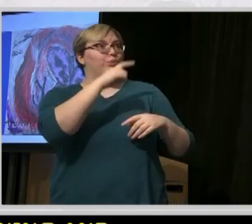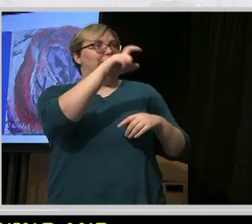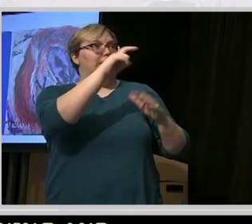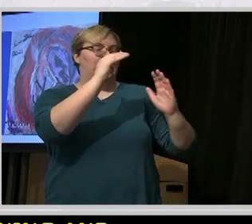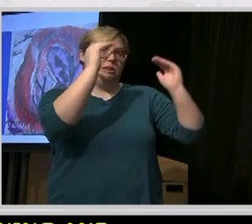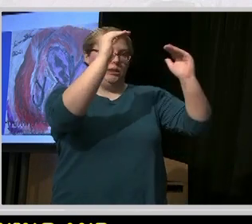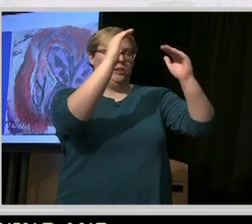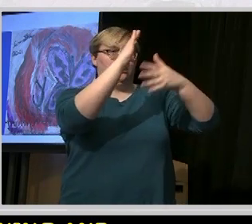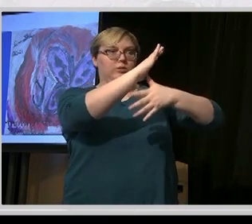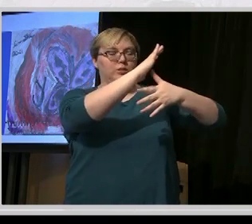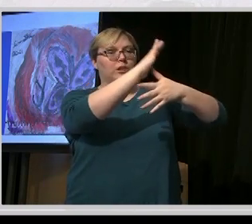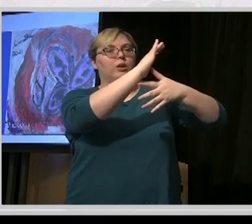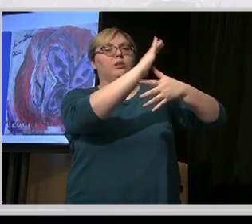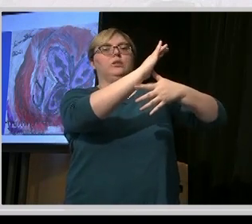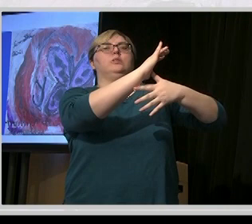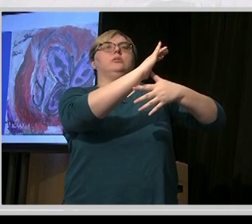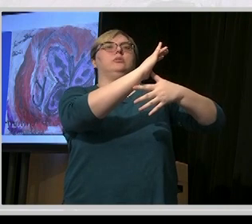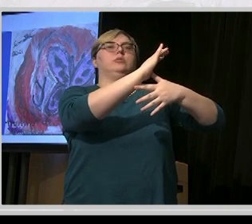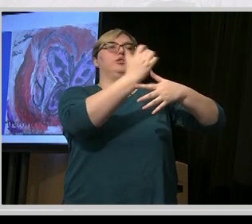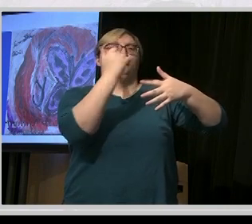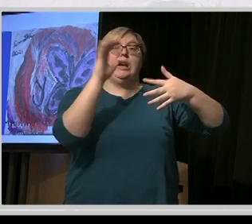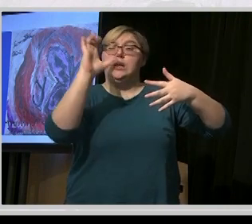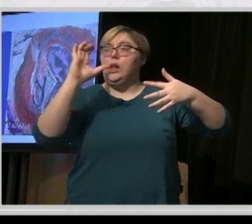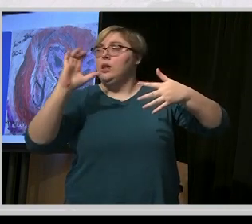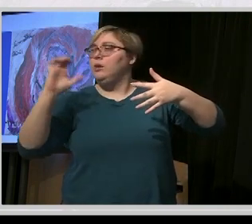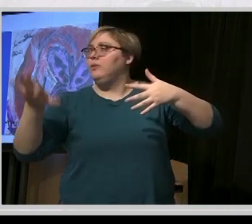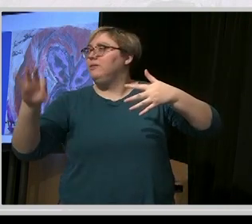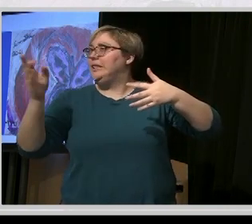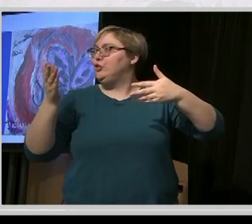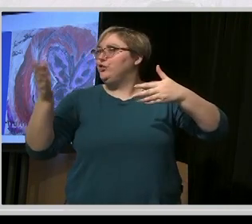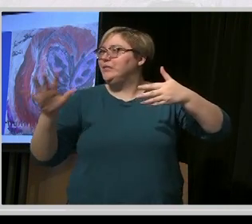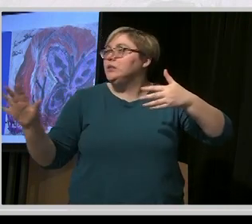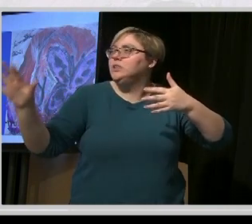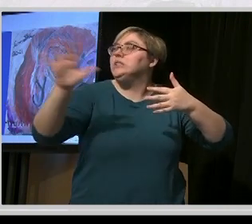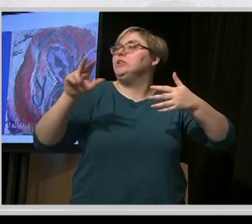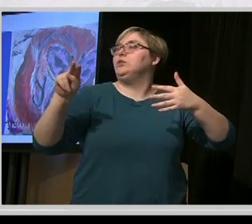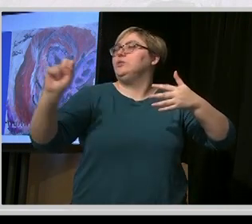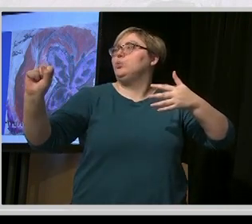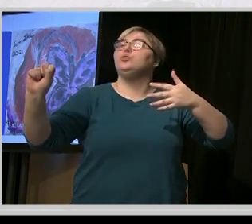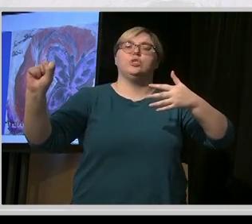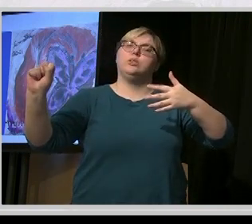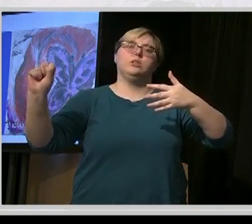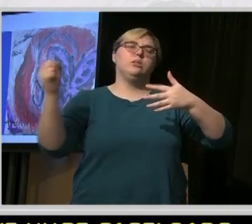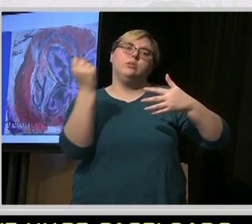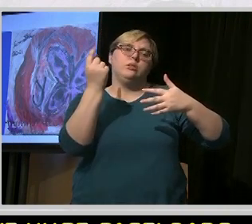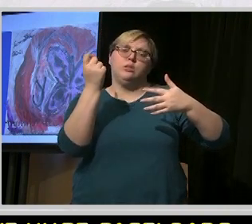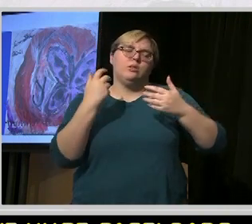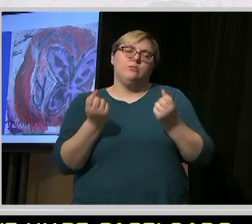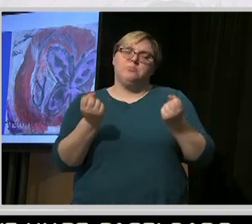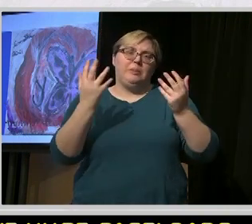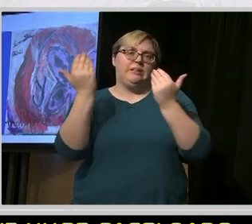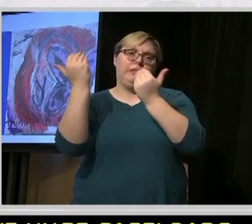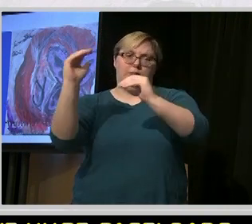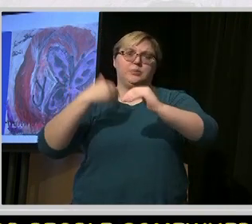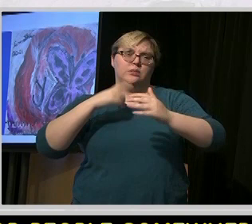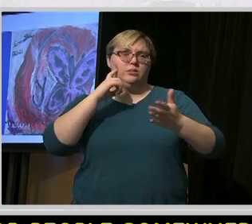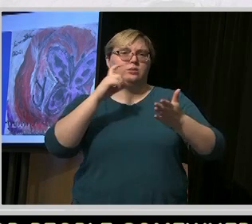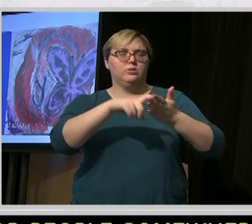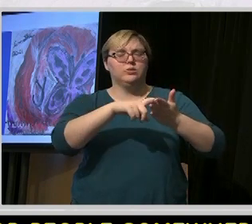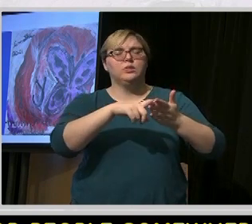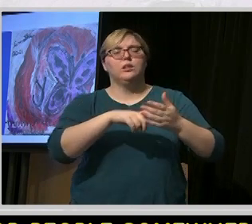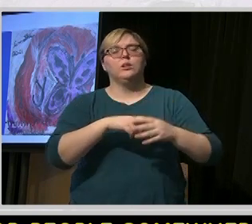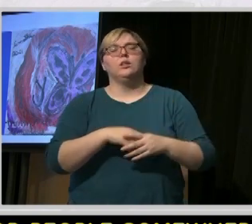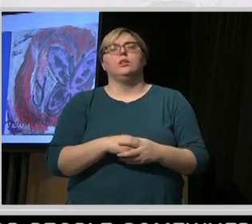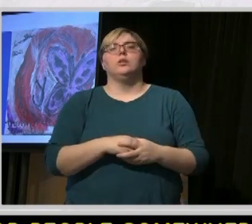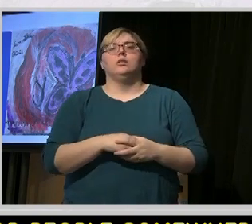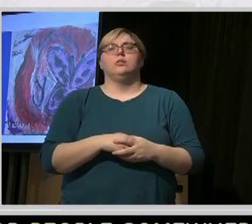service for people somewhere across the province. And that has a lot of limitations. Okay. And so if our vision is